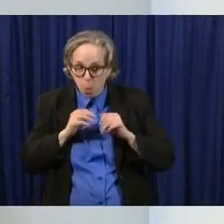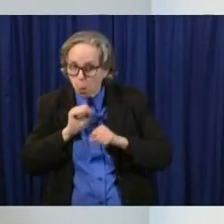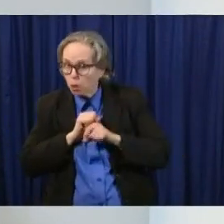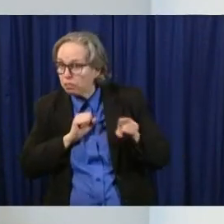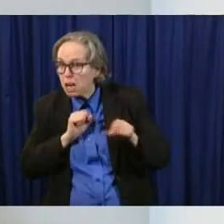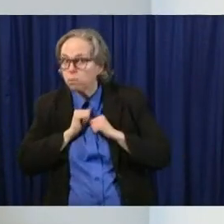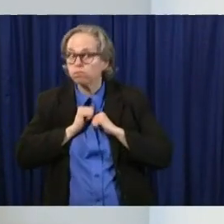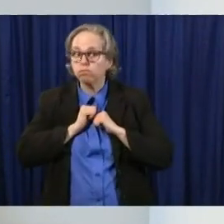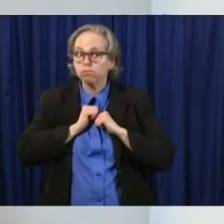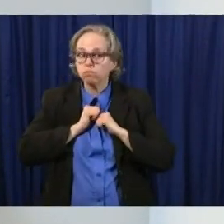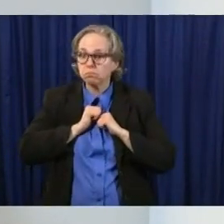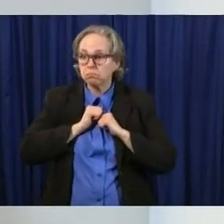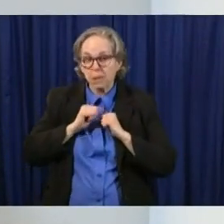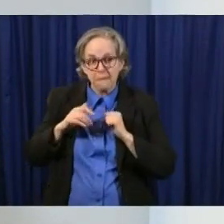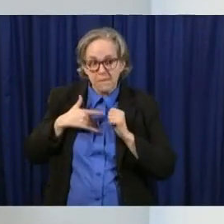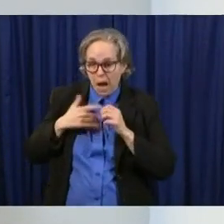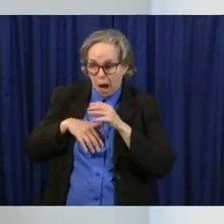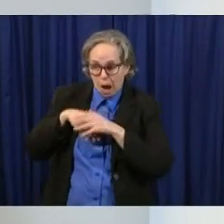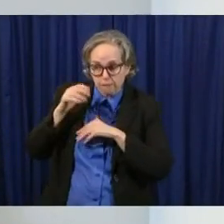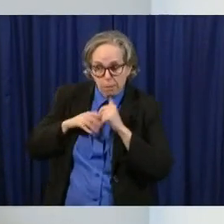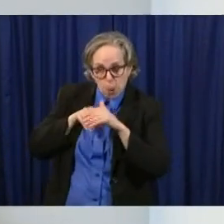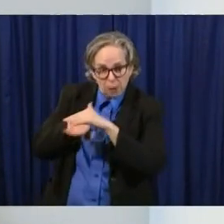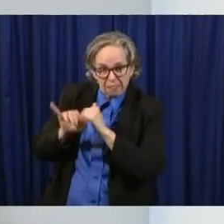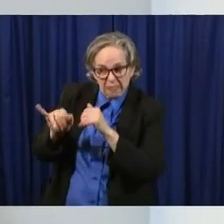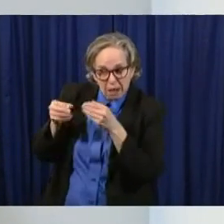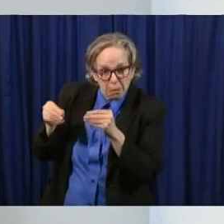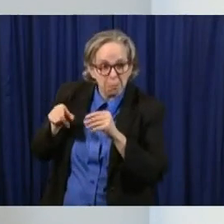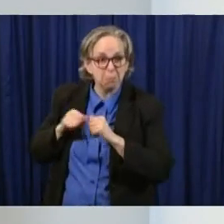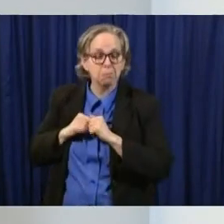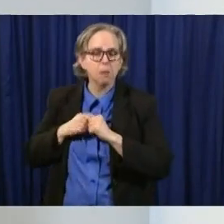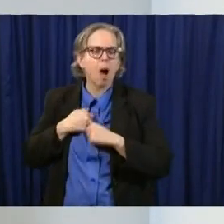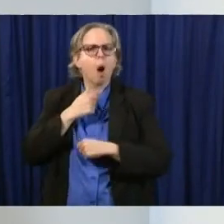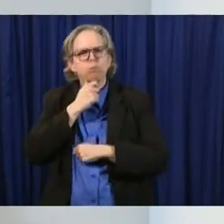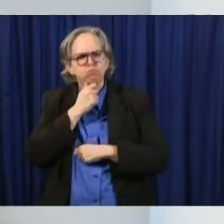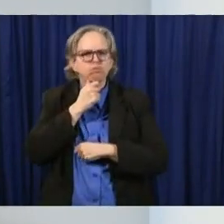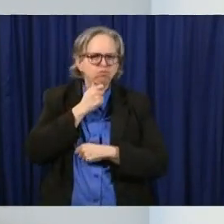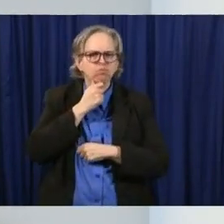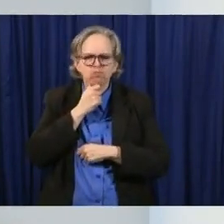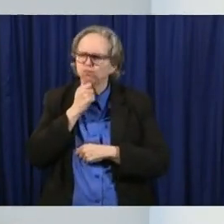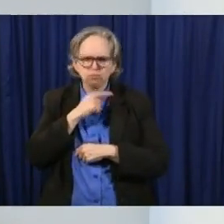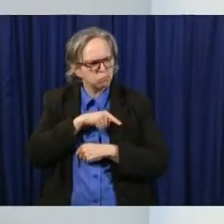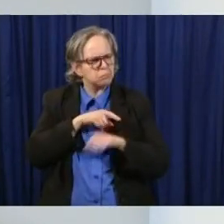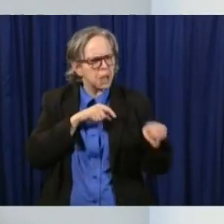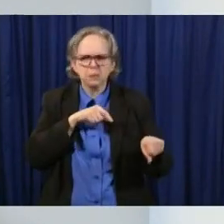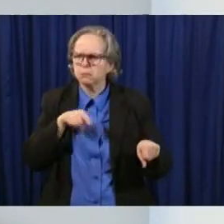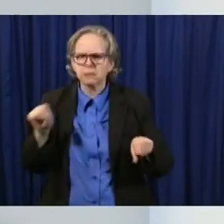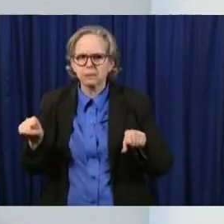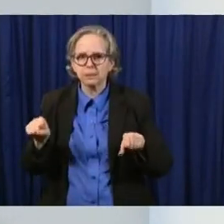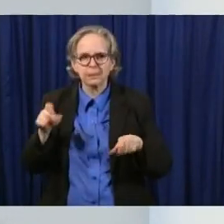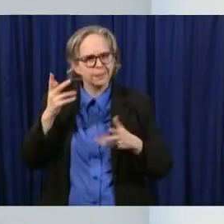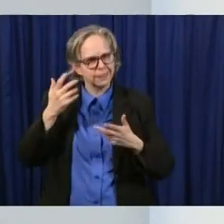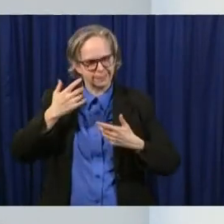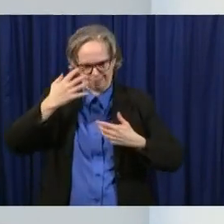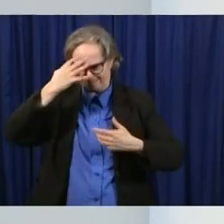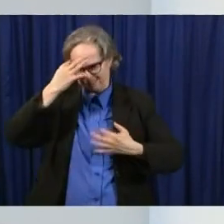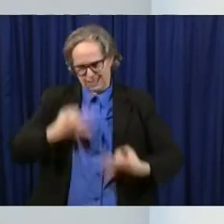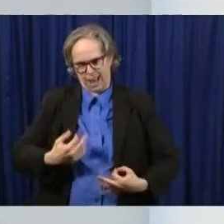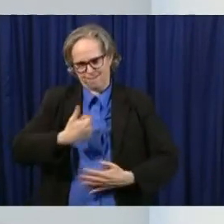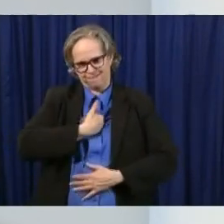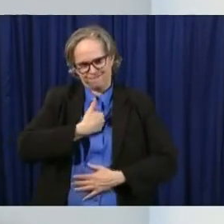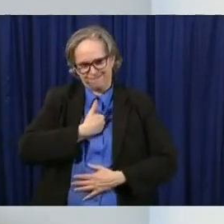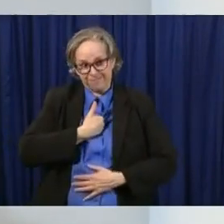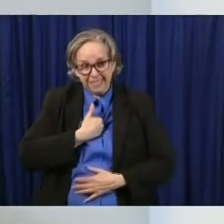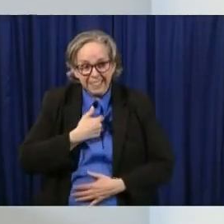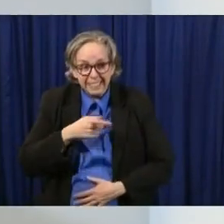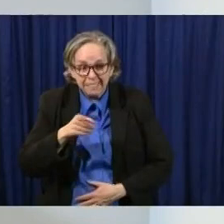that we're making you know for me past that standard but it's going to be different if you're younger look statistically speaking the disease has